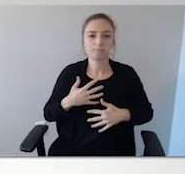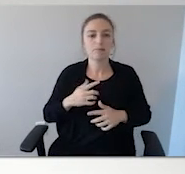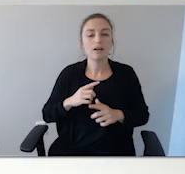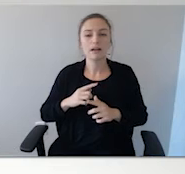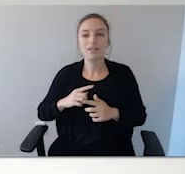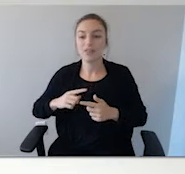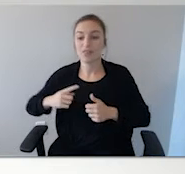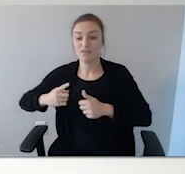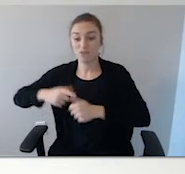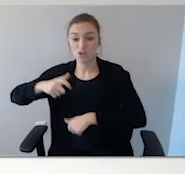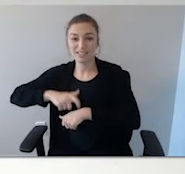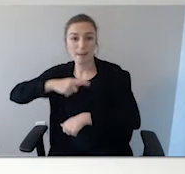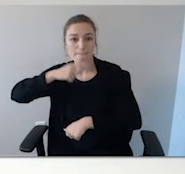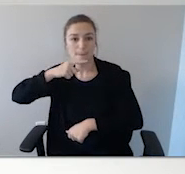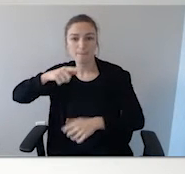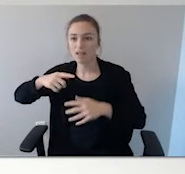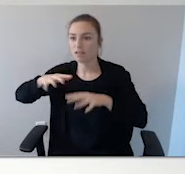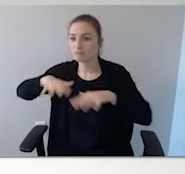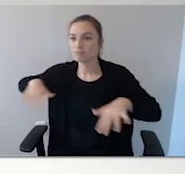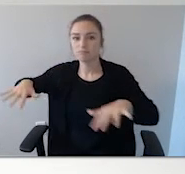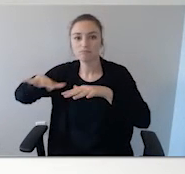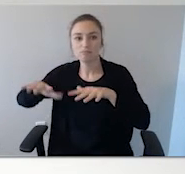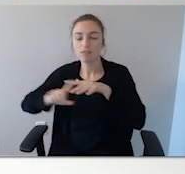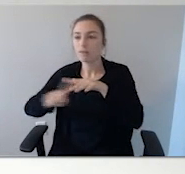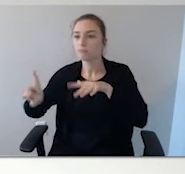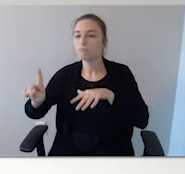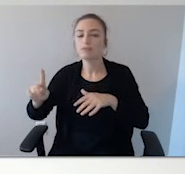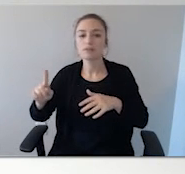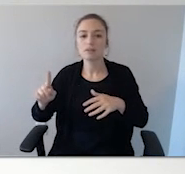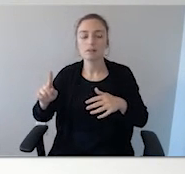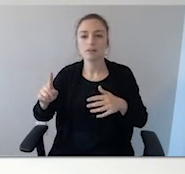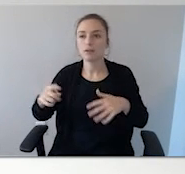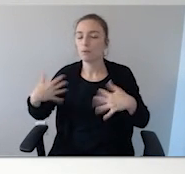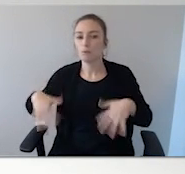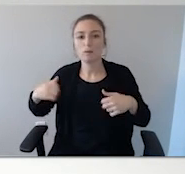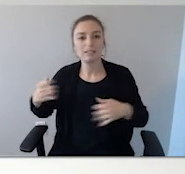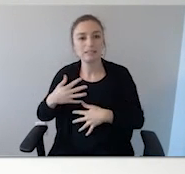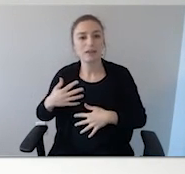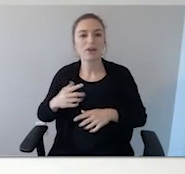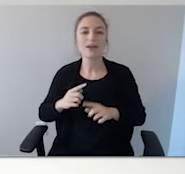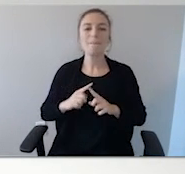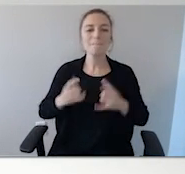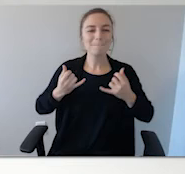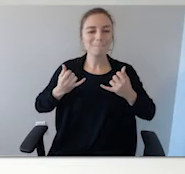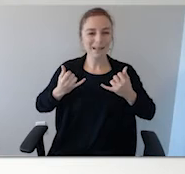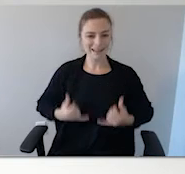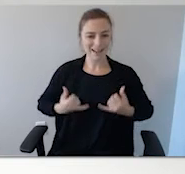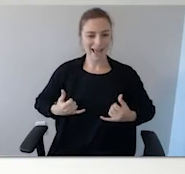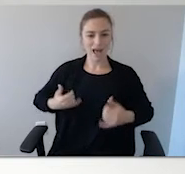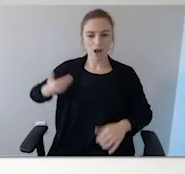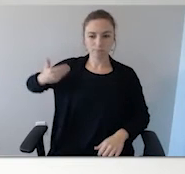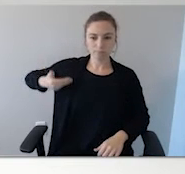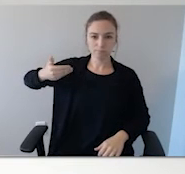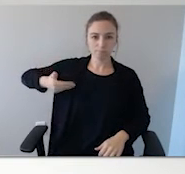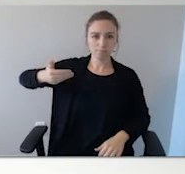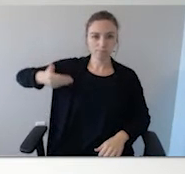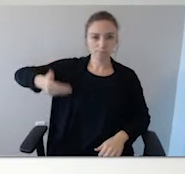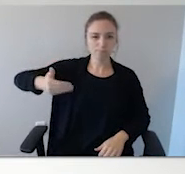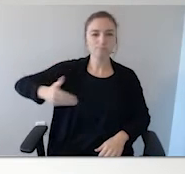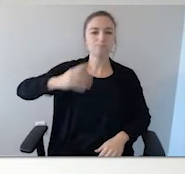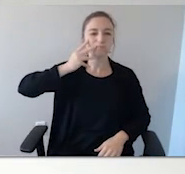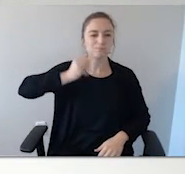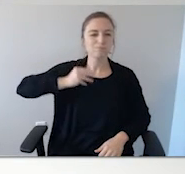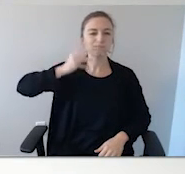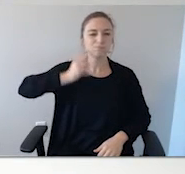Now it's just like, oh, Ian's out and we go get him because we have now figured out where he's going to go, what he's going to do.